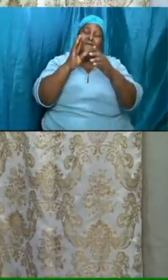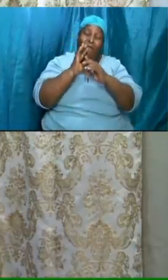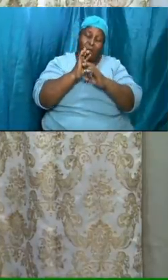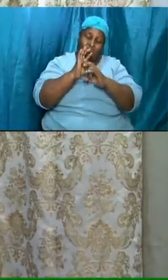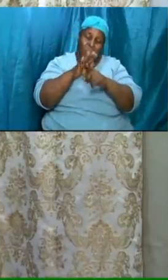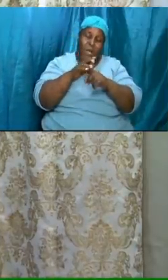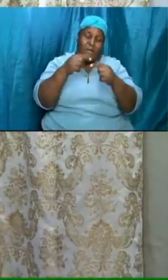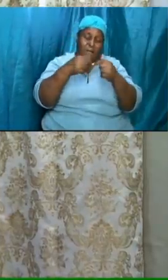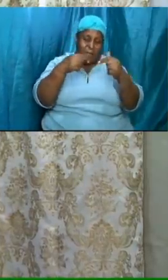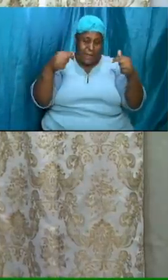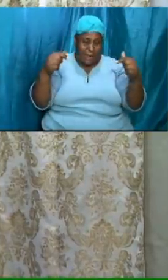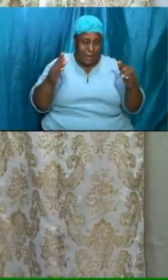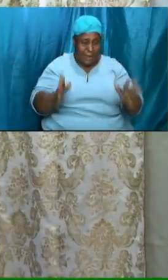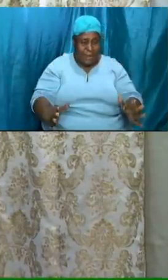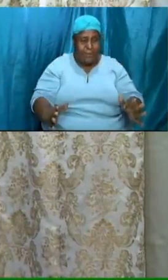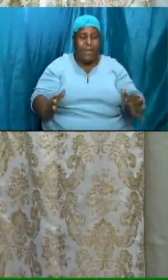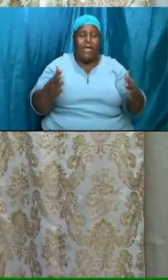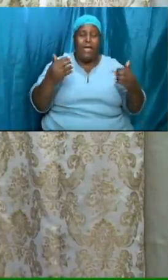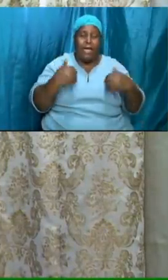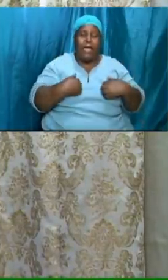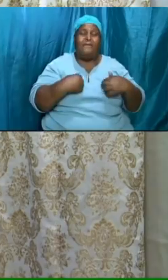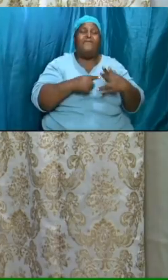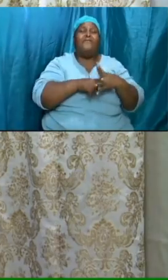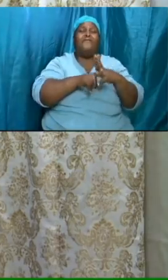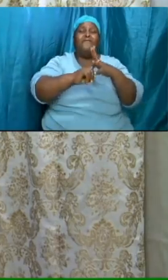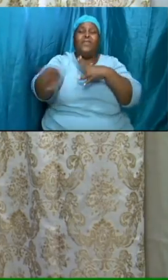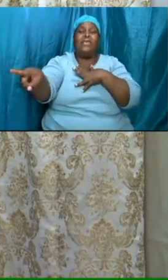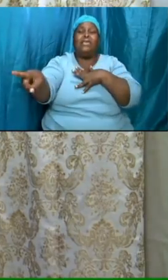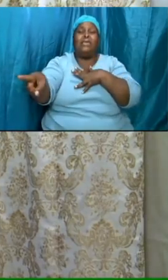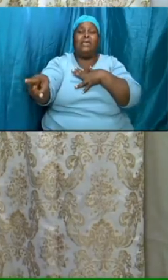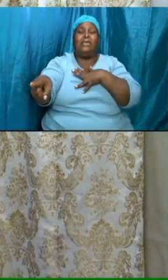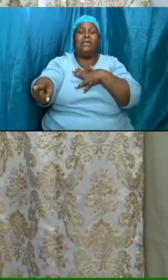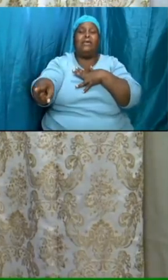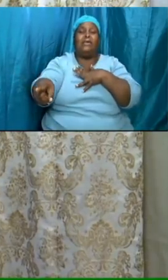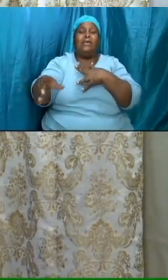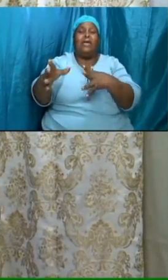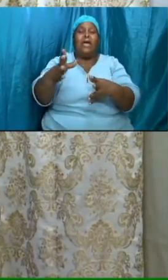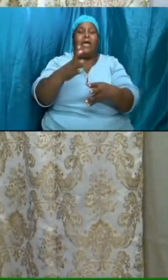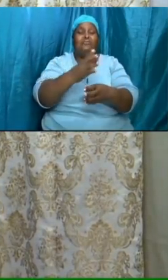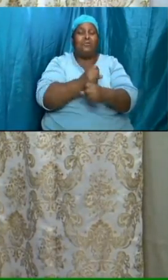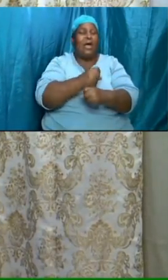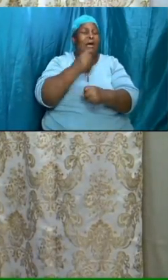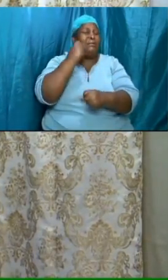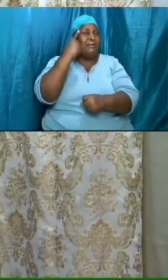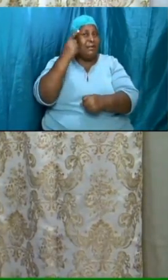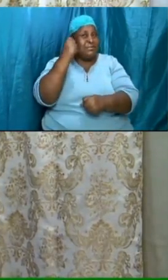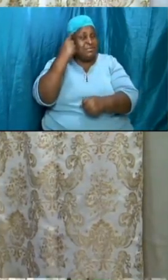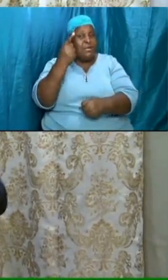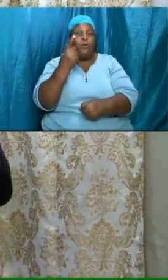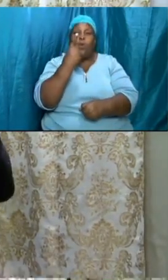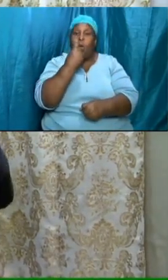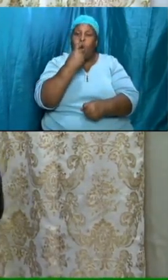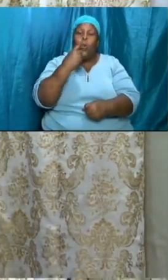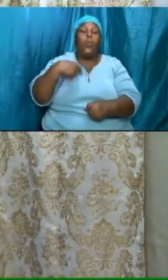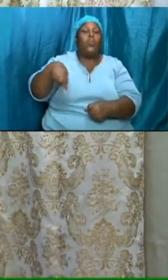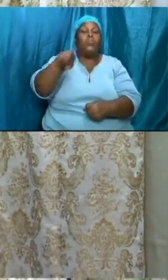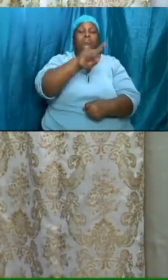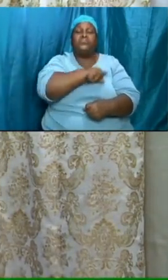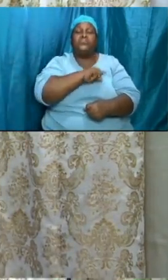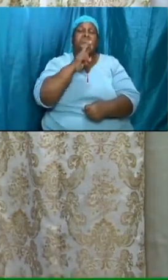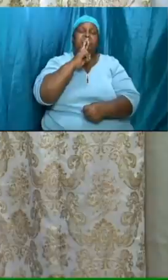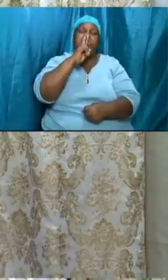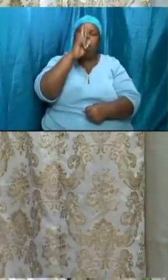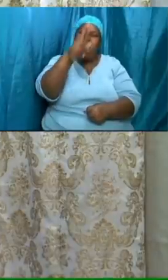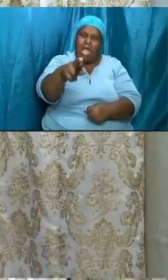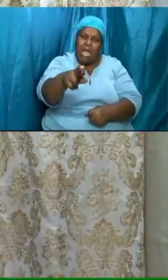the enemy will have to flee and take note of who we are we have the power and it's not big things